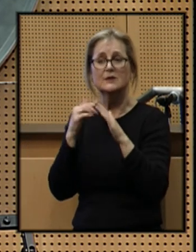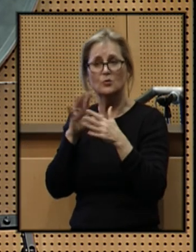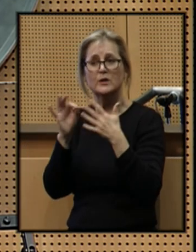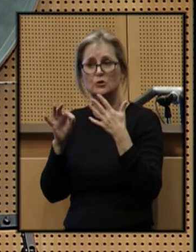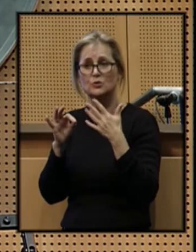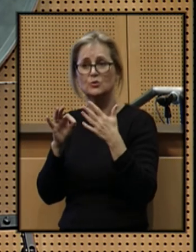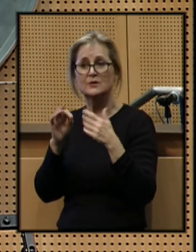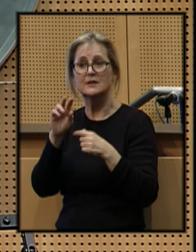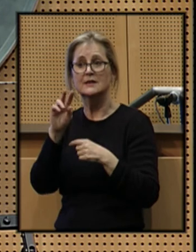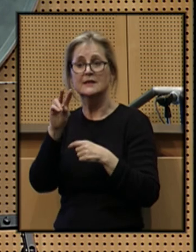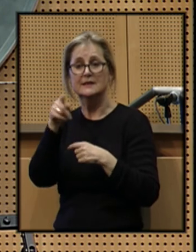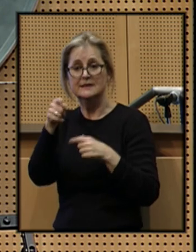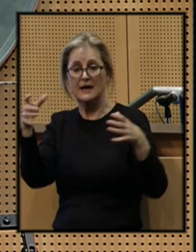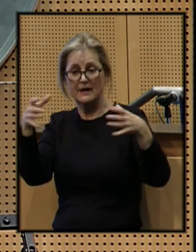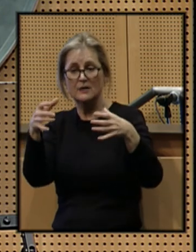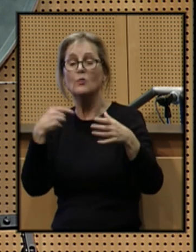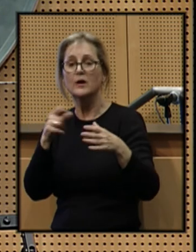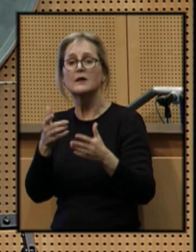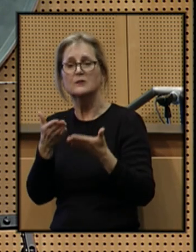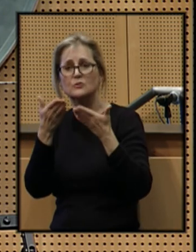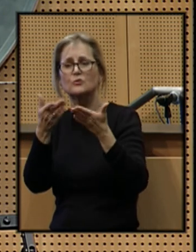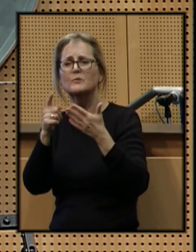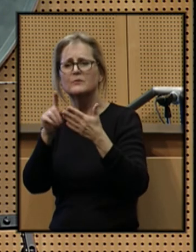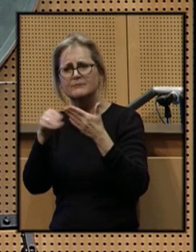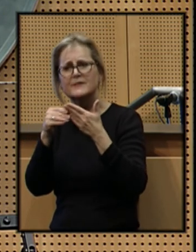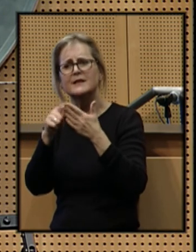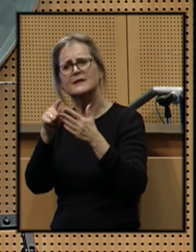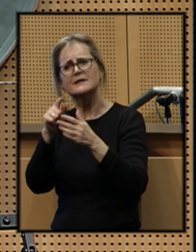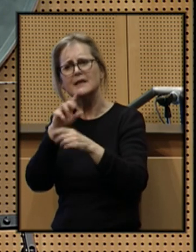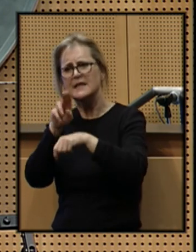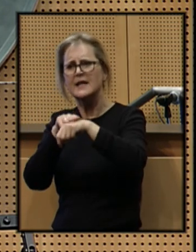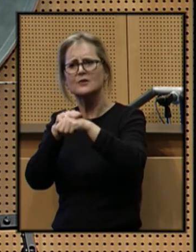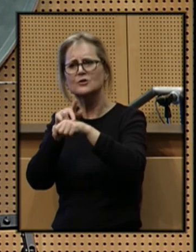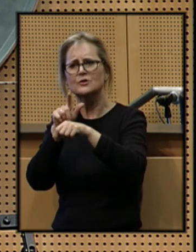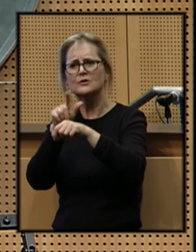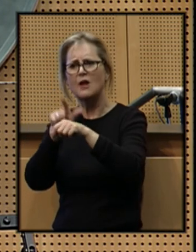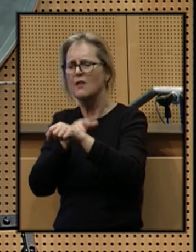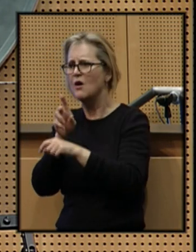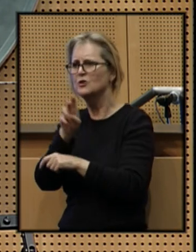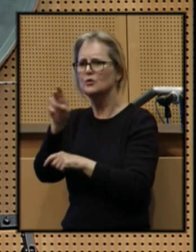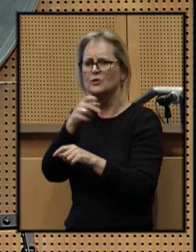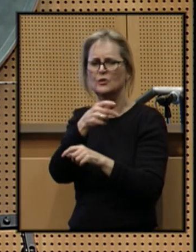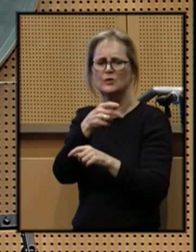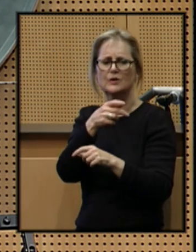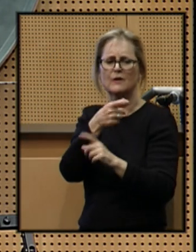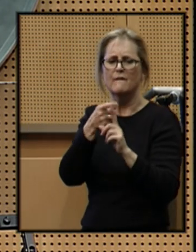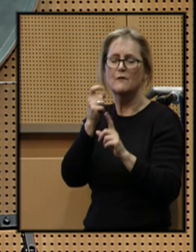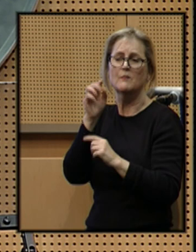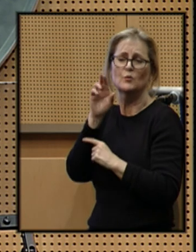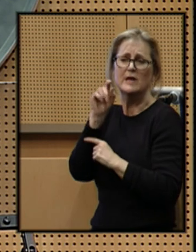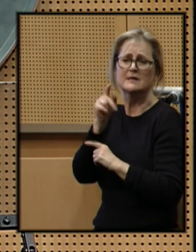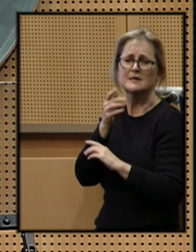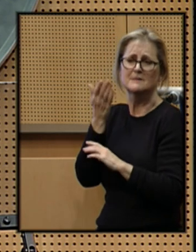the latter, we can contribute to this nation's long journey out of its racist past.